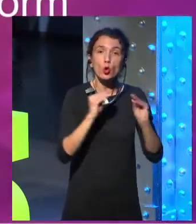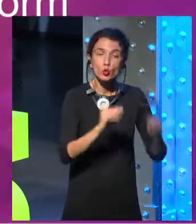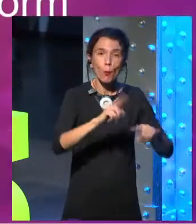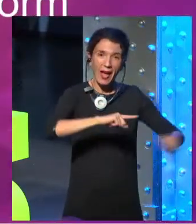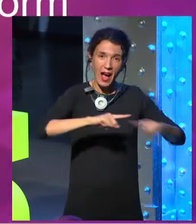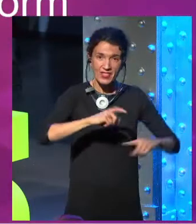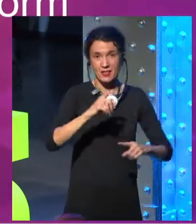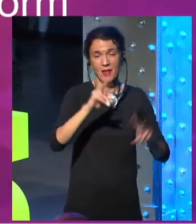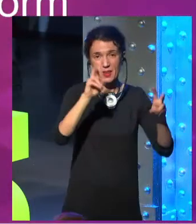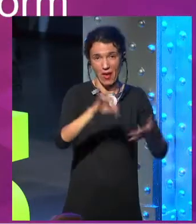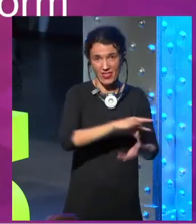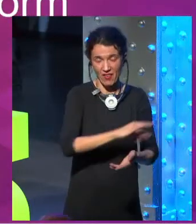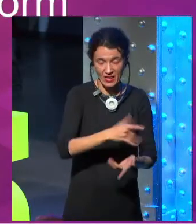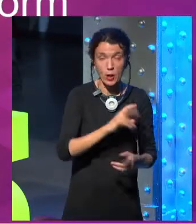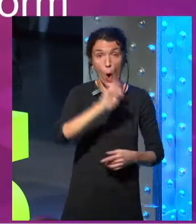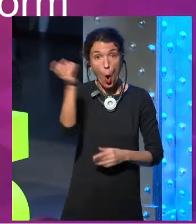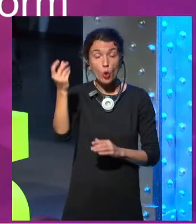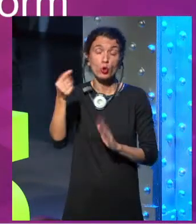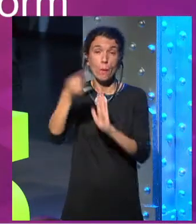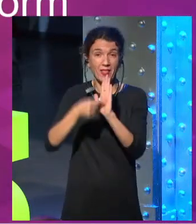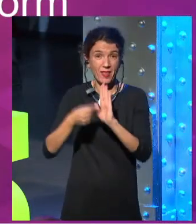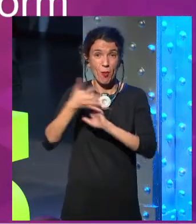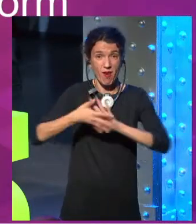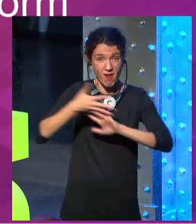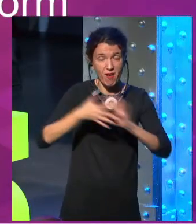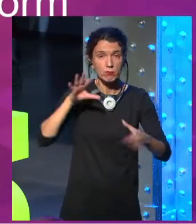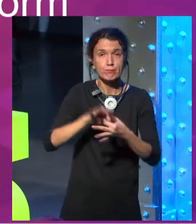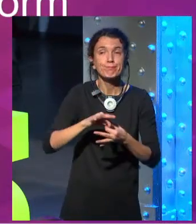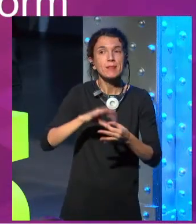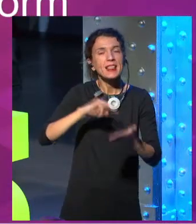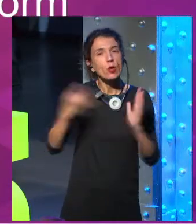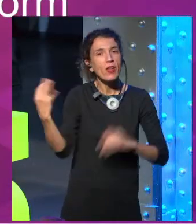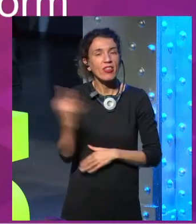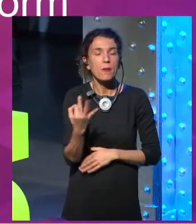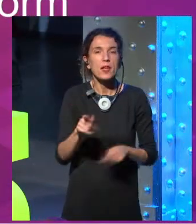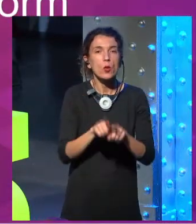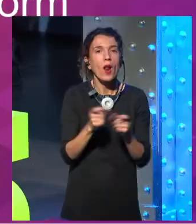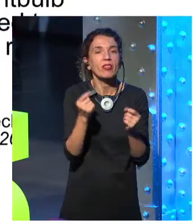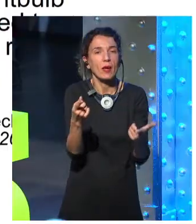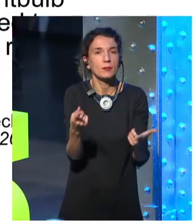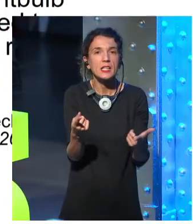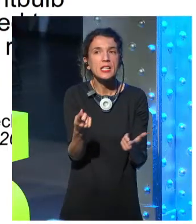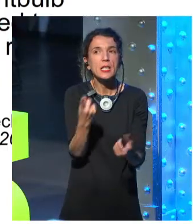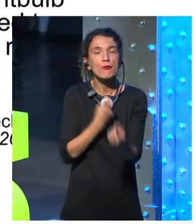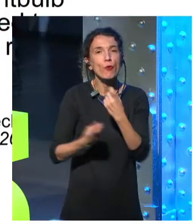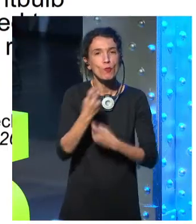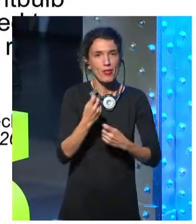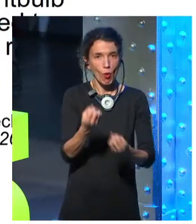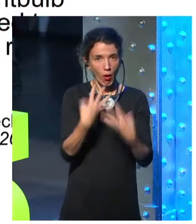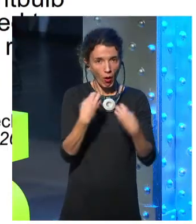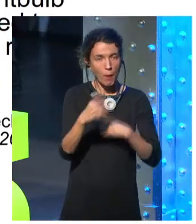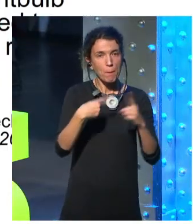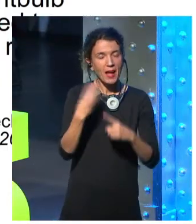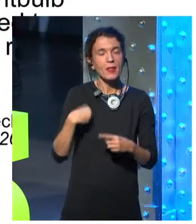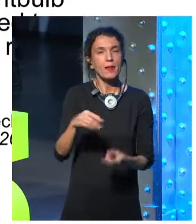Technology should inform and in calm at the same way. You should be able to get a lot of information in a calm way. This is